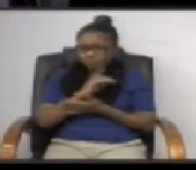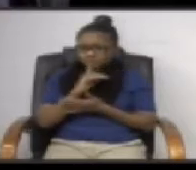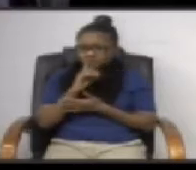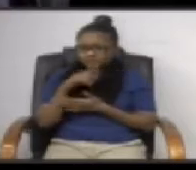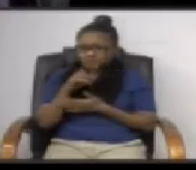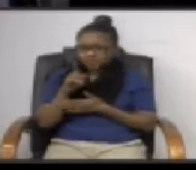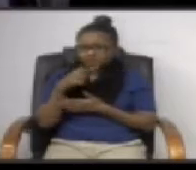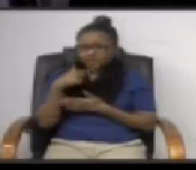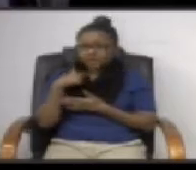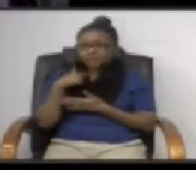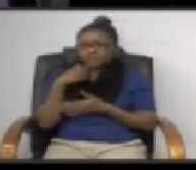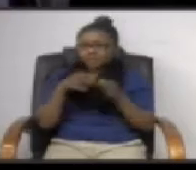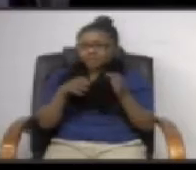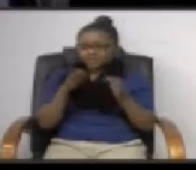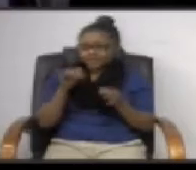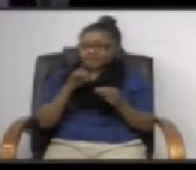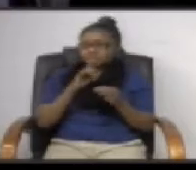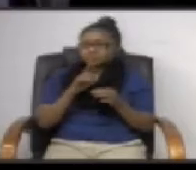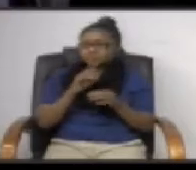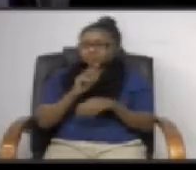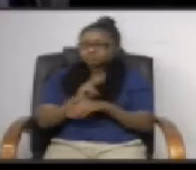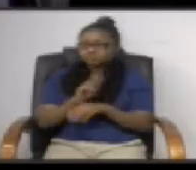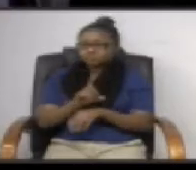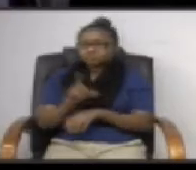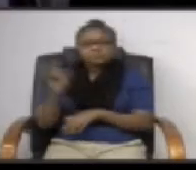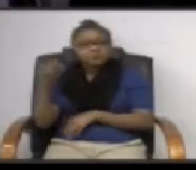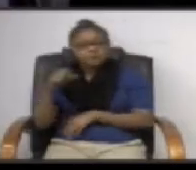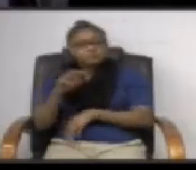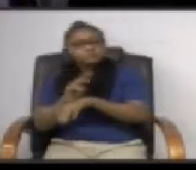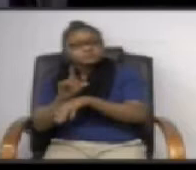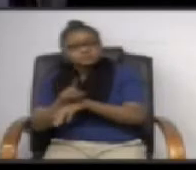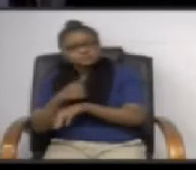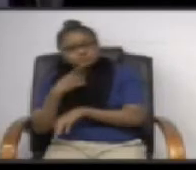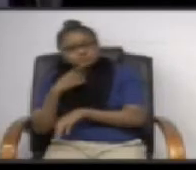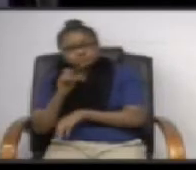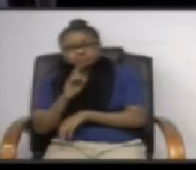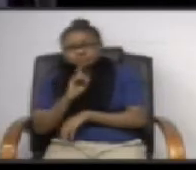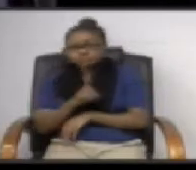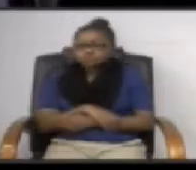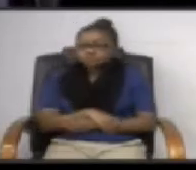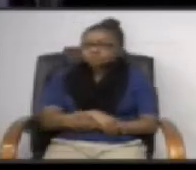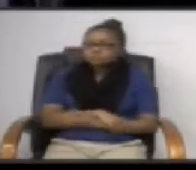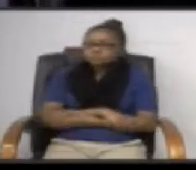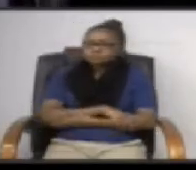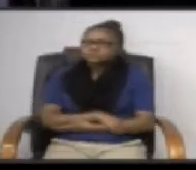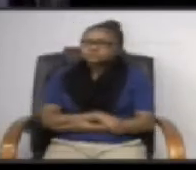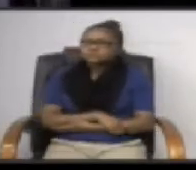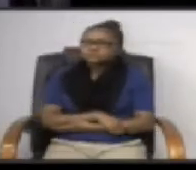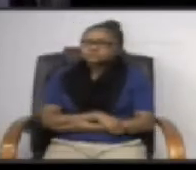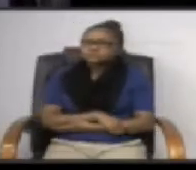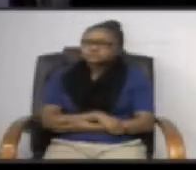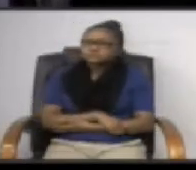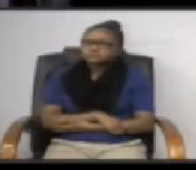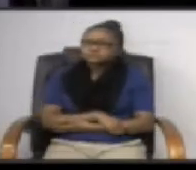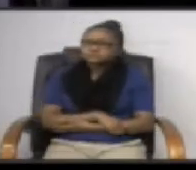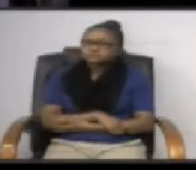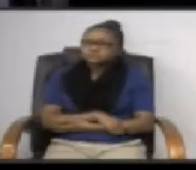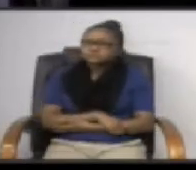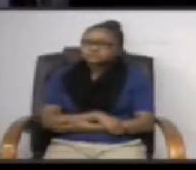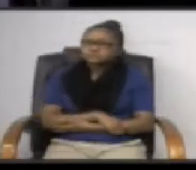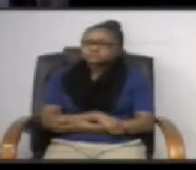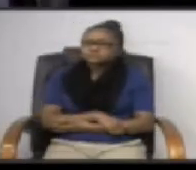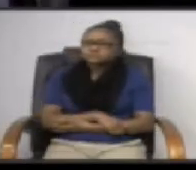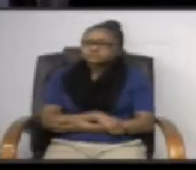in there'd have to be hearings is that correct mr mclaughlin that's correct okay so uh